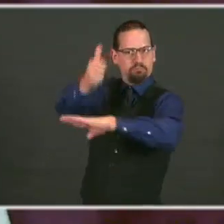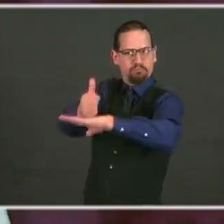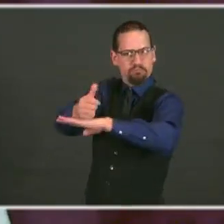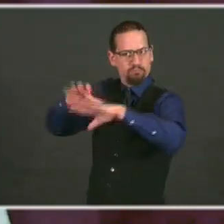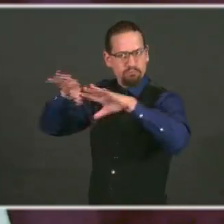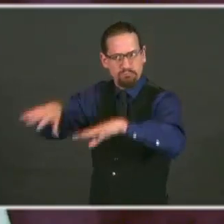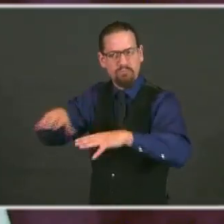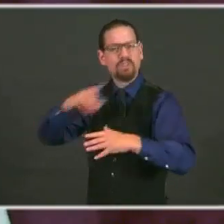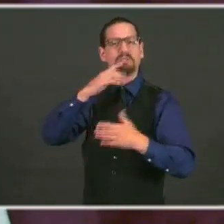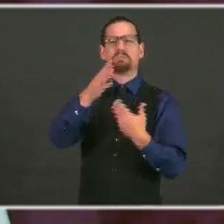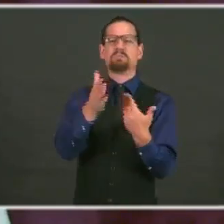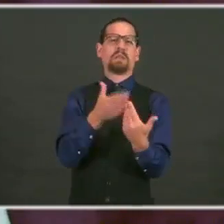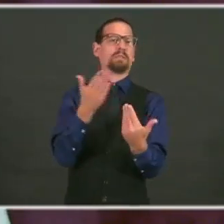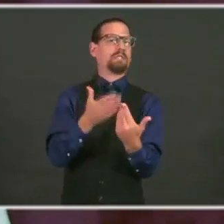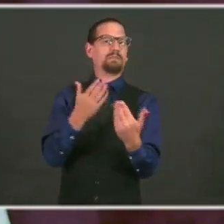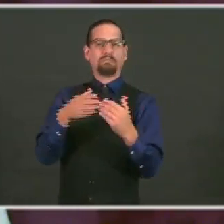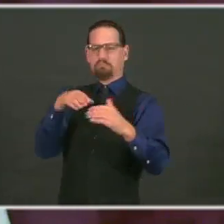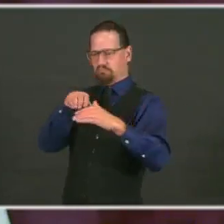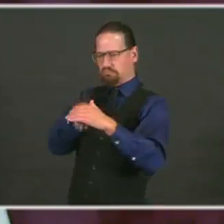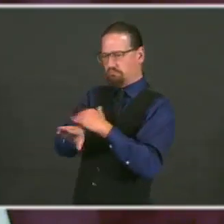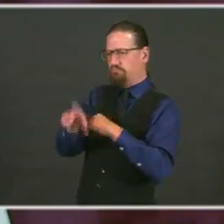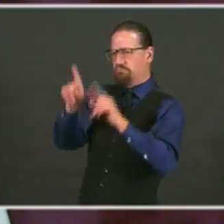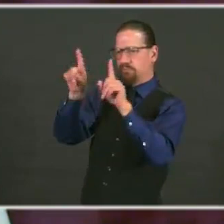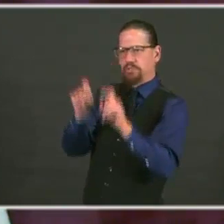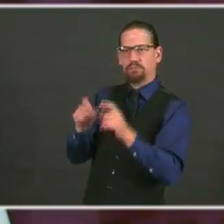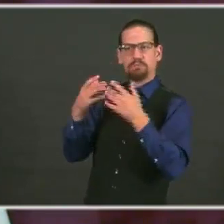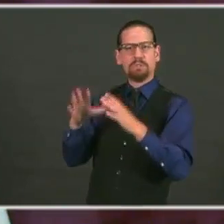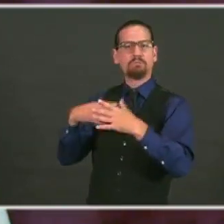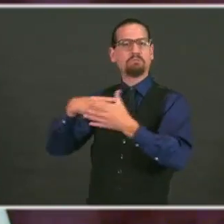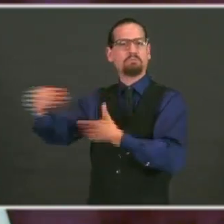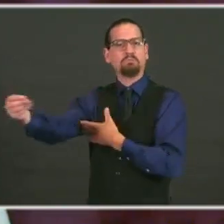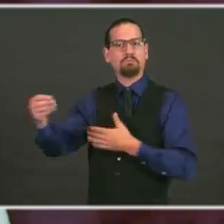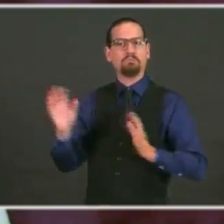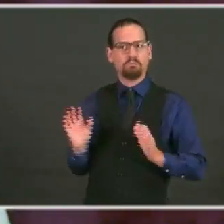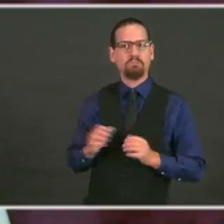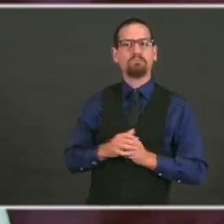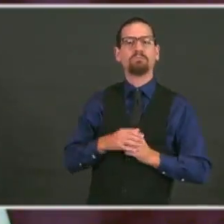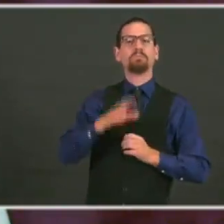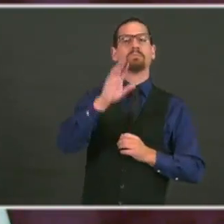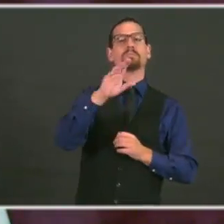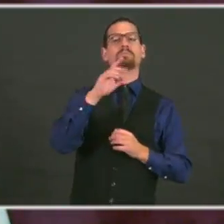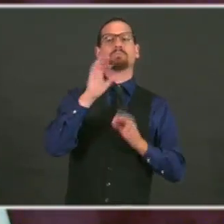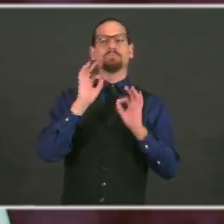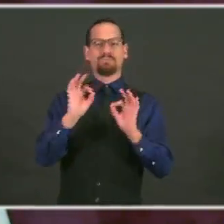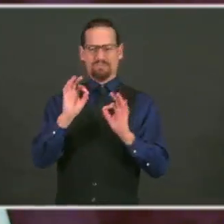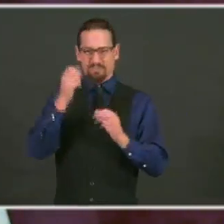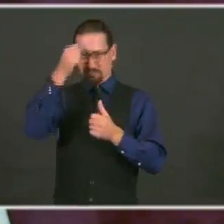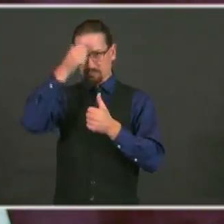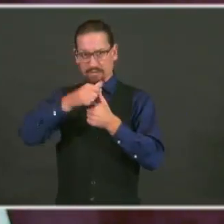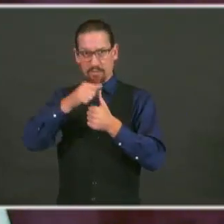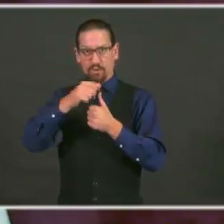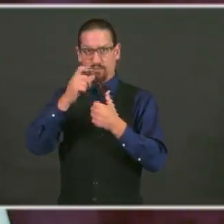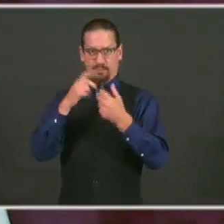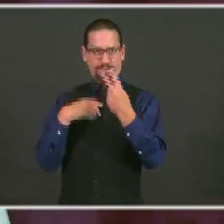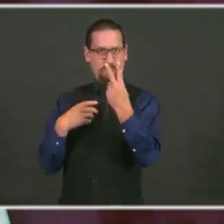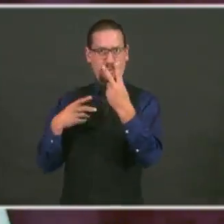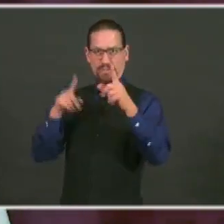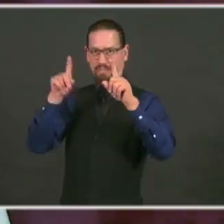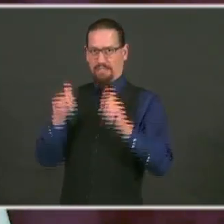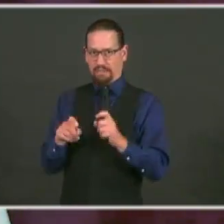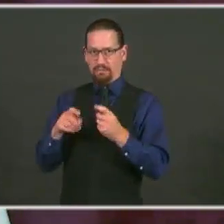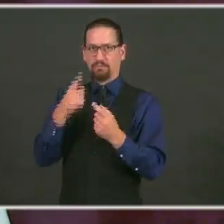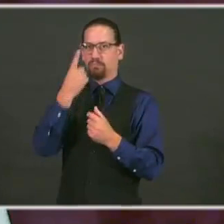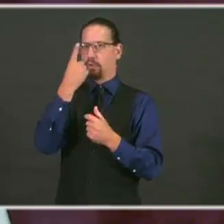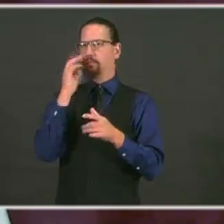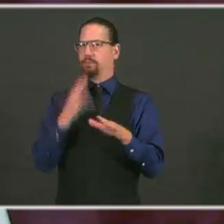And, again, if you're symptomatic, you'll get your result by the end of that day. And this